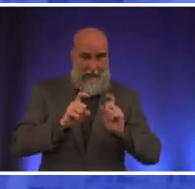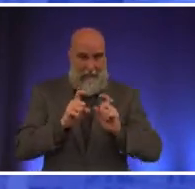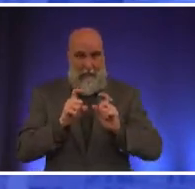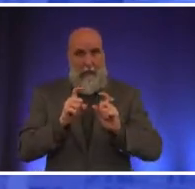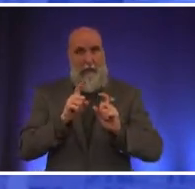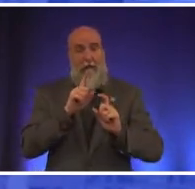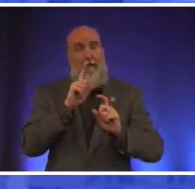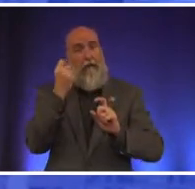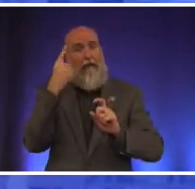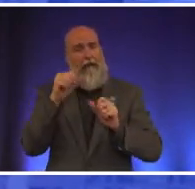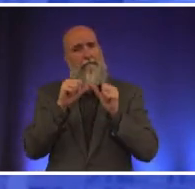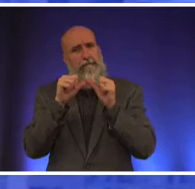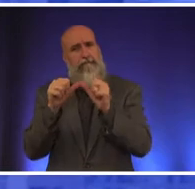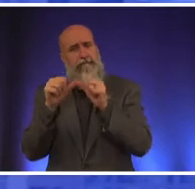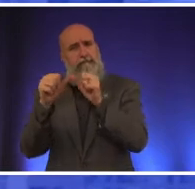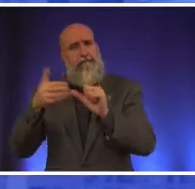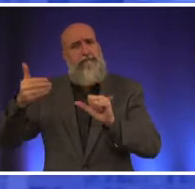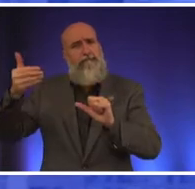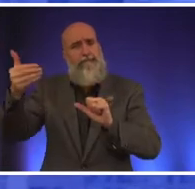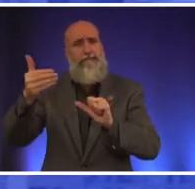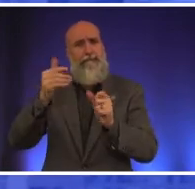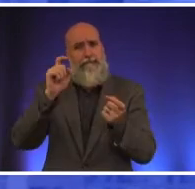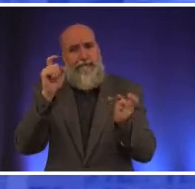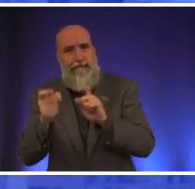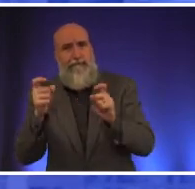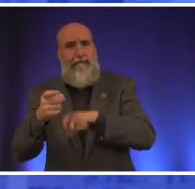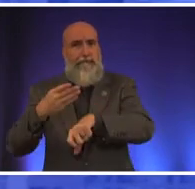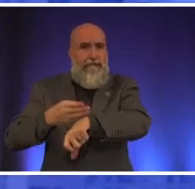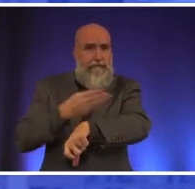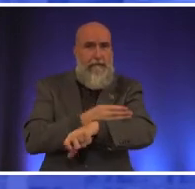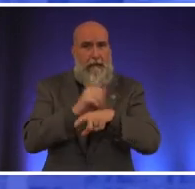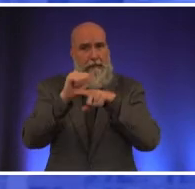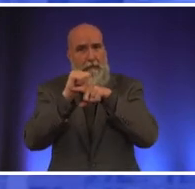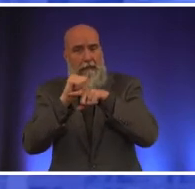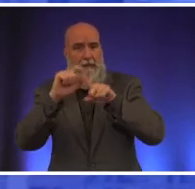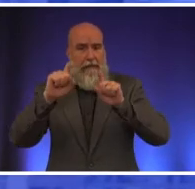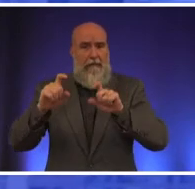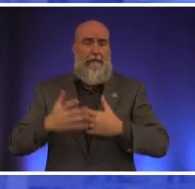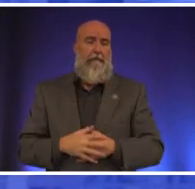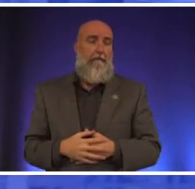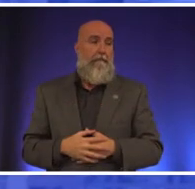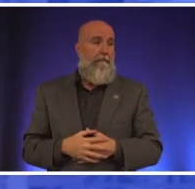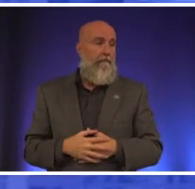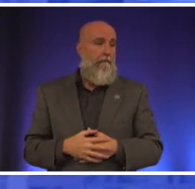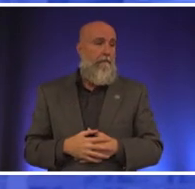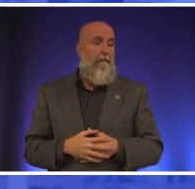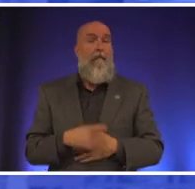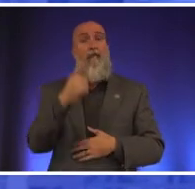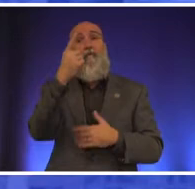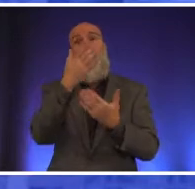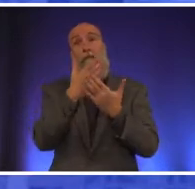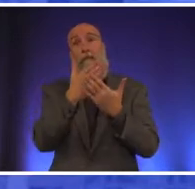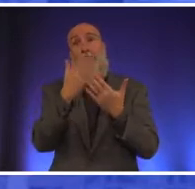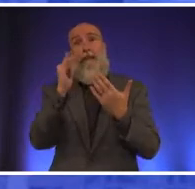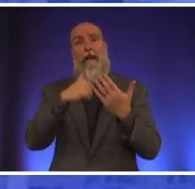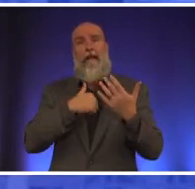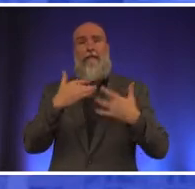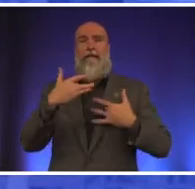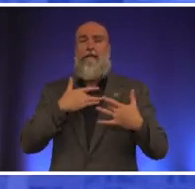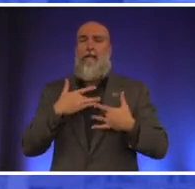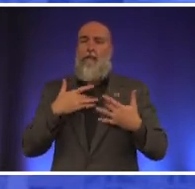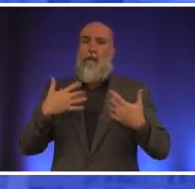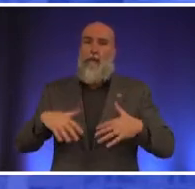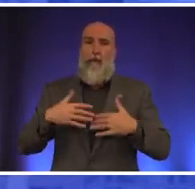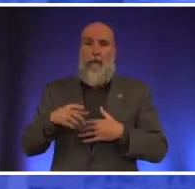continually retooled and retested it is um one of the things that that concerns me the most